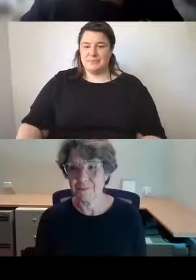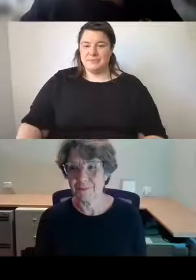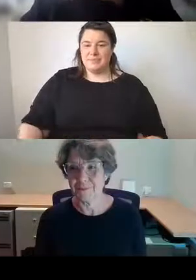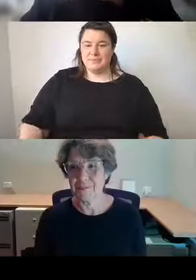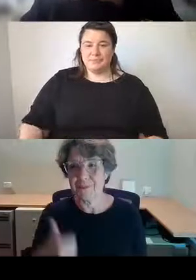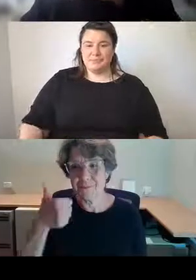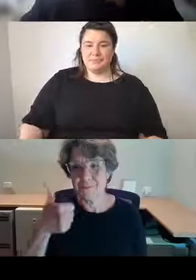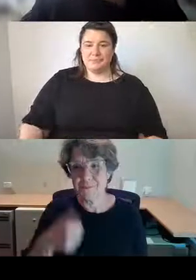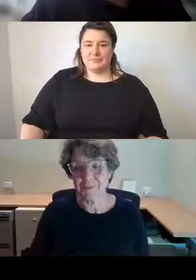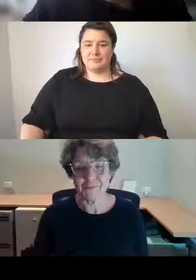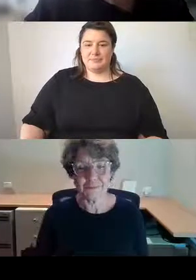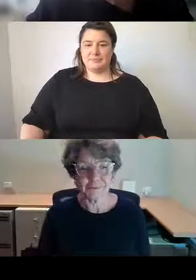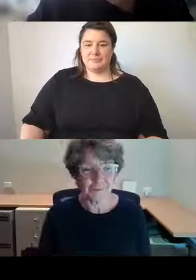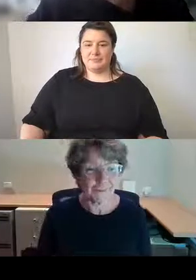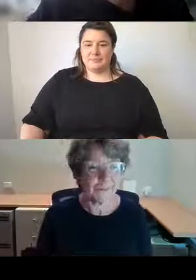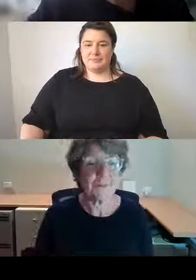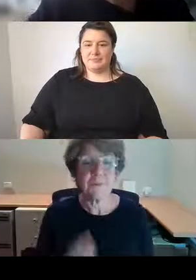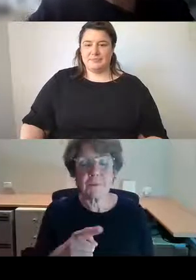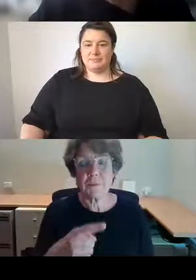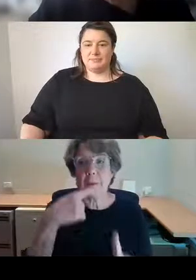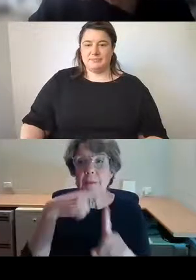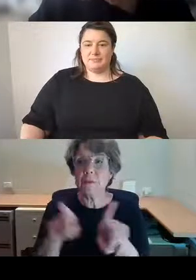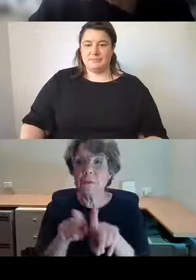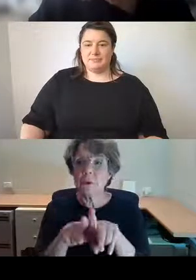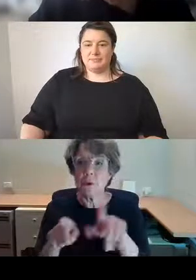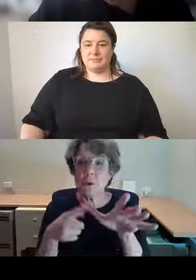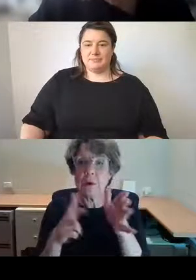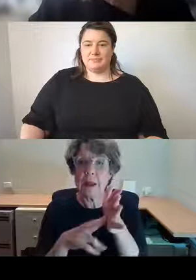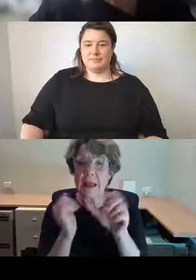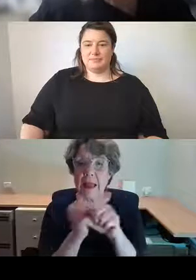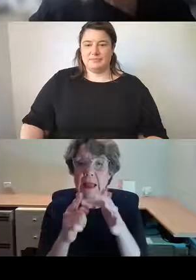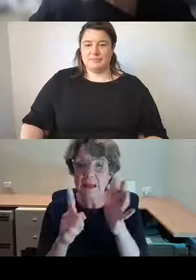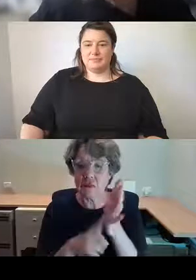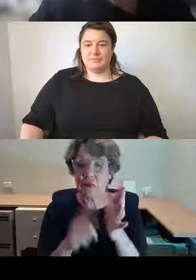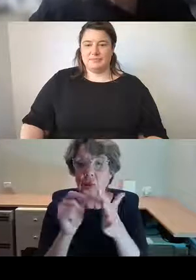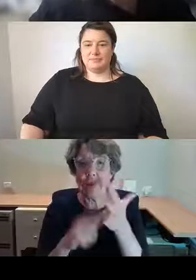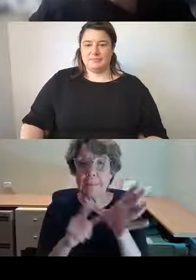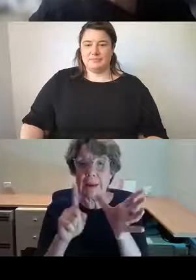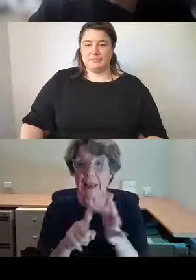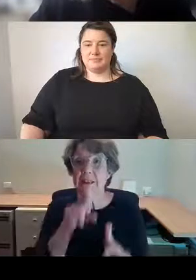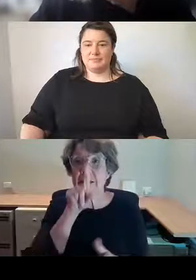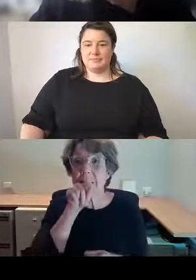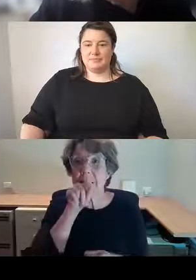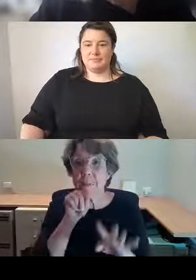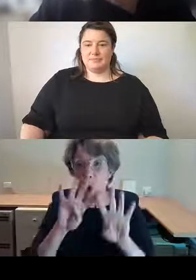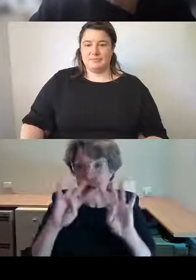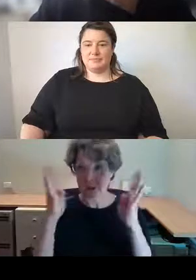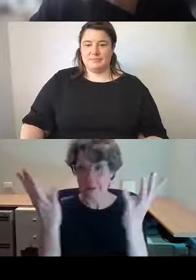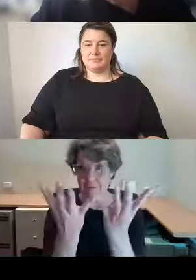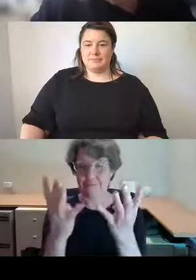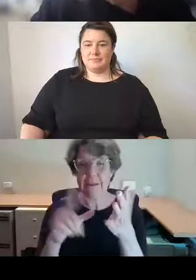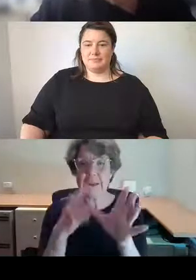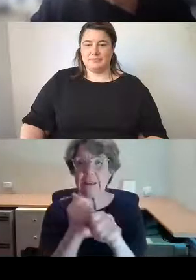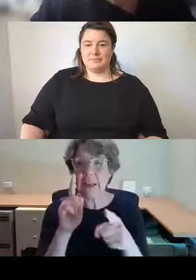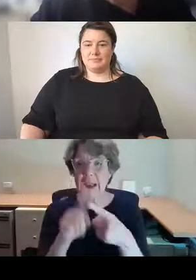The bird cages at Angel Place are a very favourite sculpture with people in Sydney. And this is an ode to the